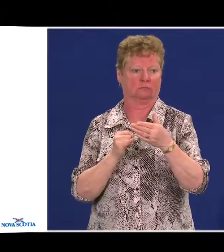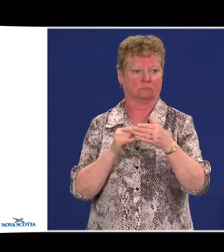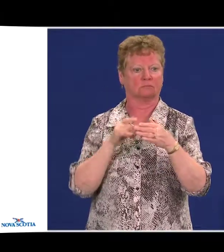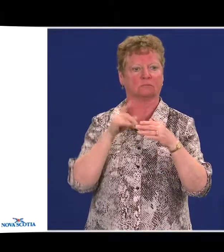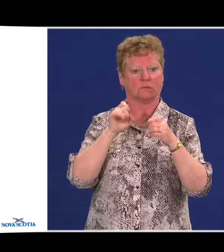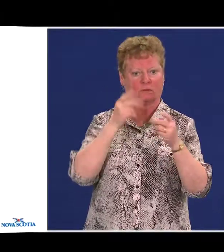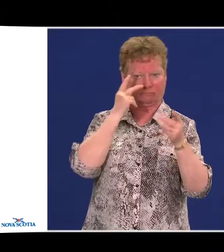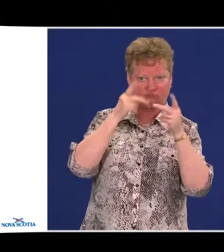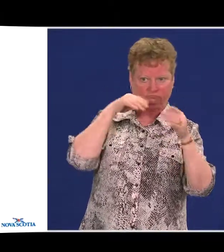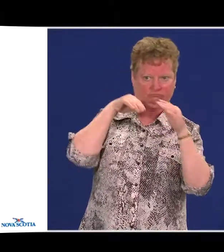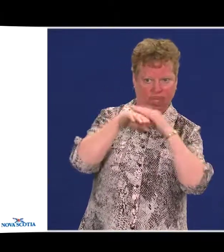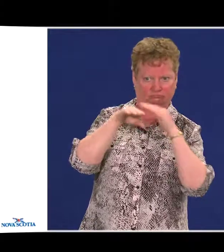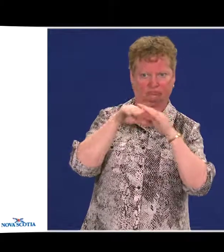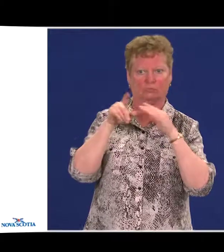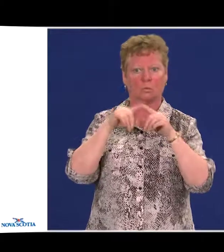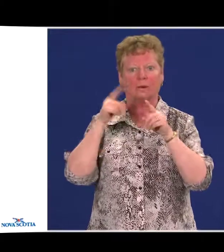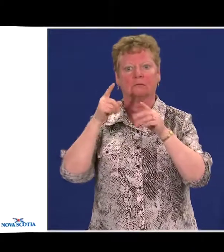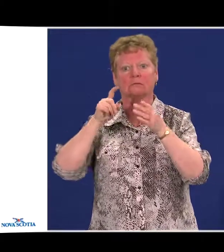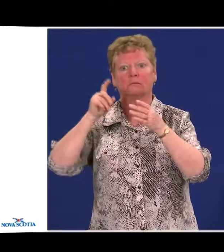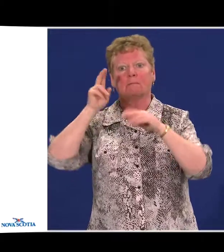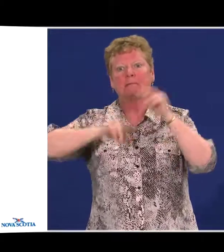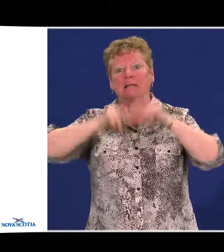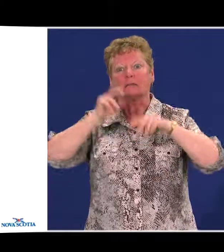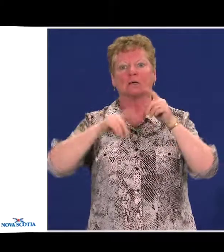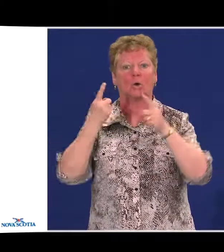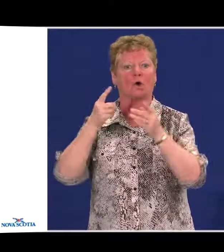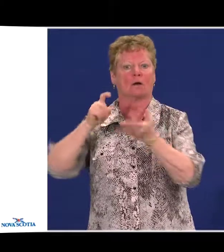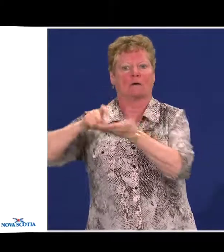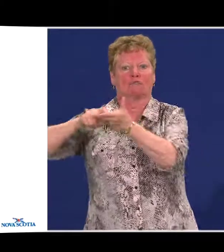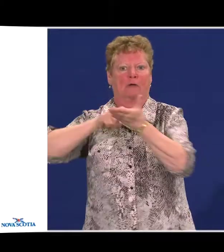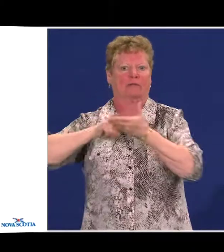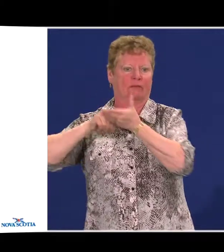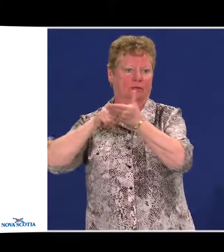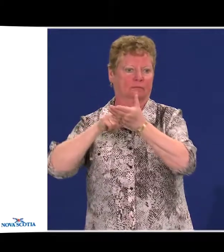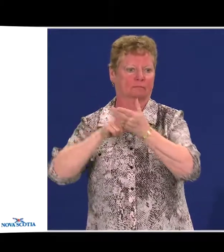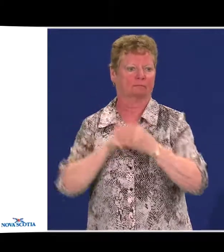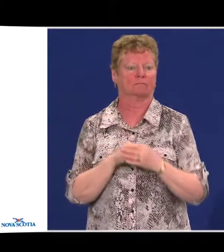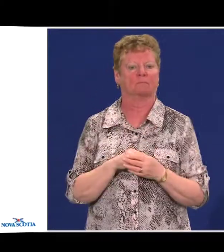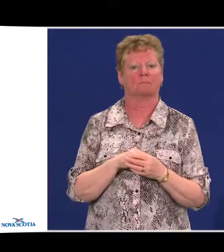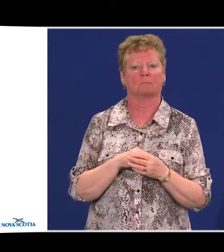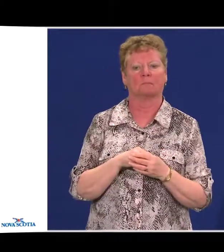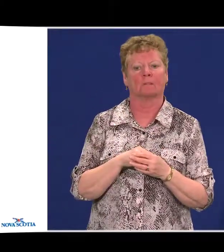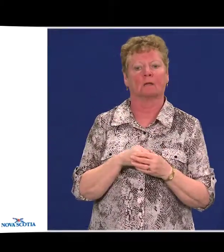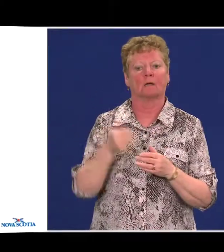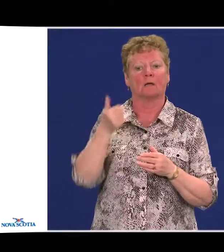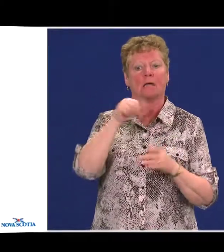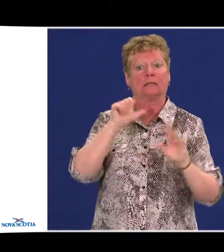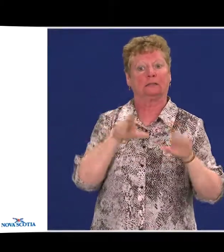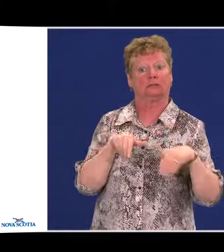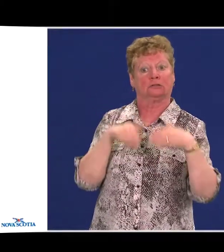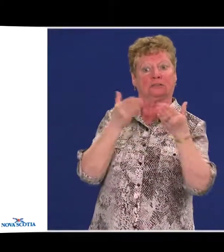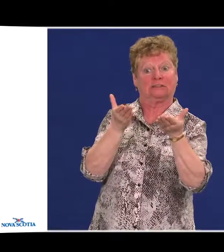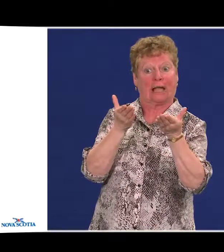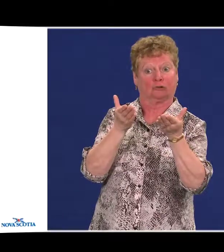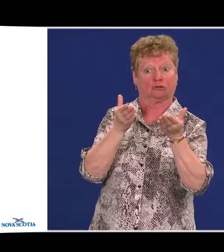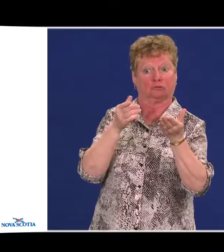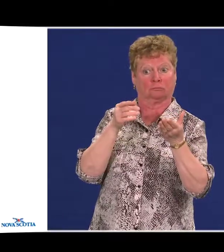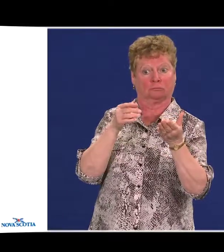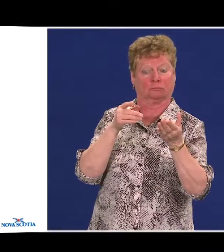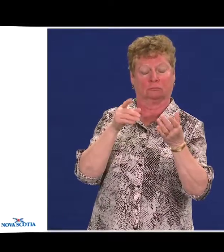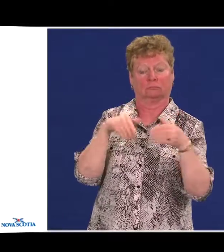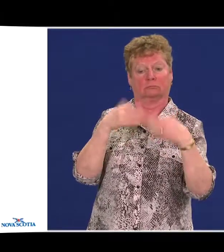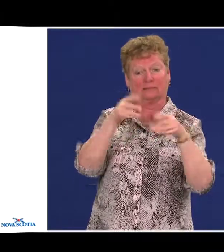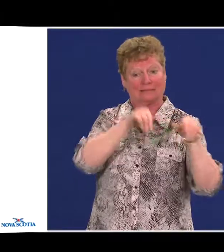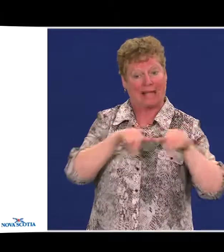and renovating. Any proposed standards for the built environment should clearly indicate